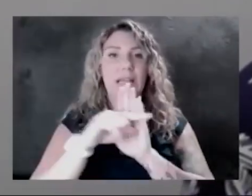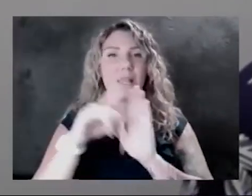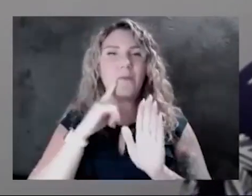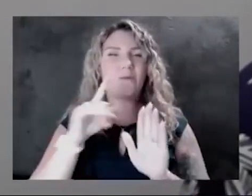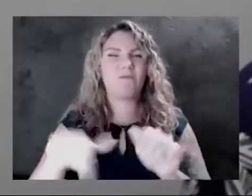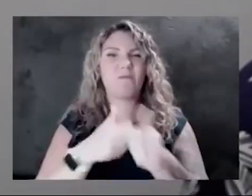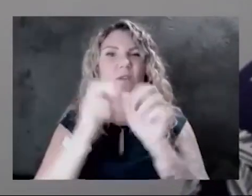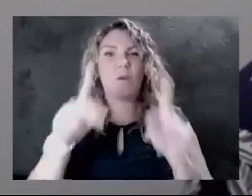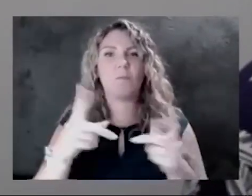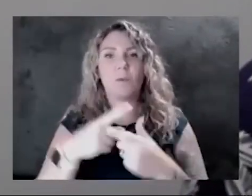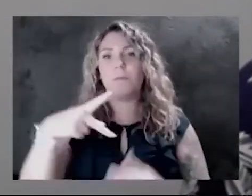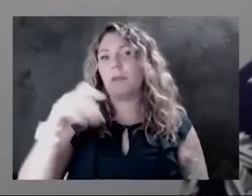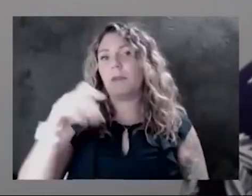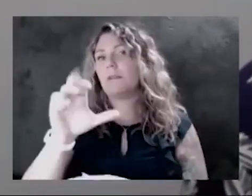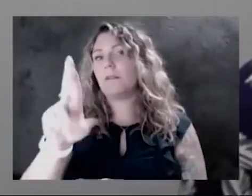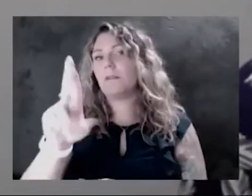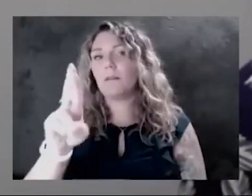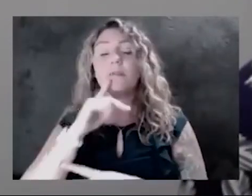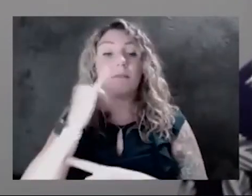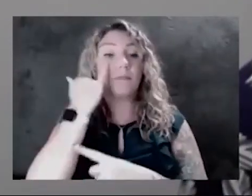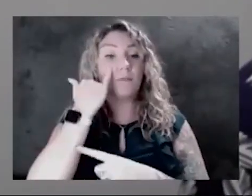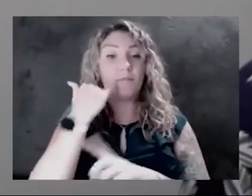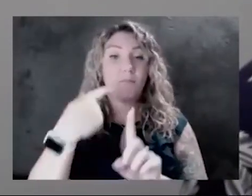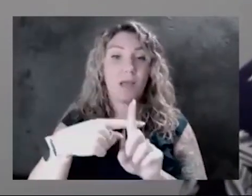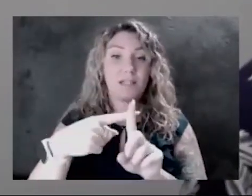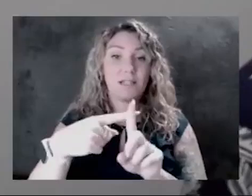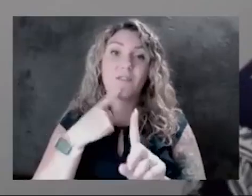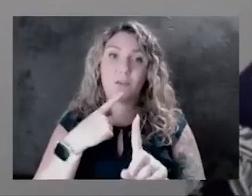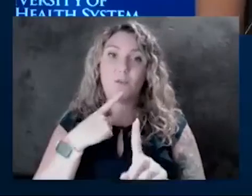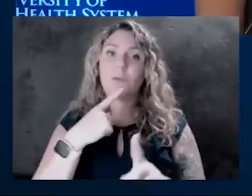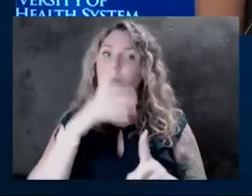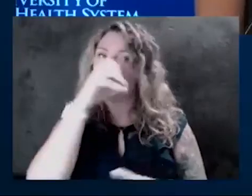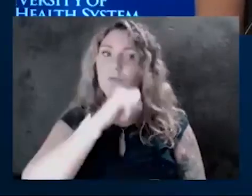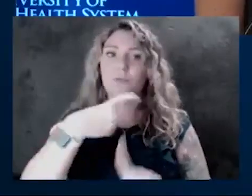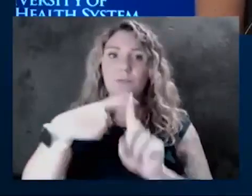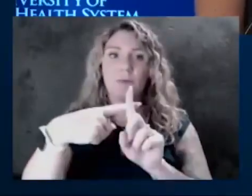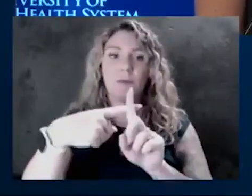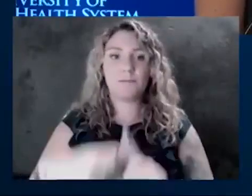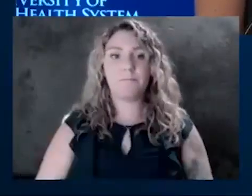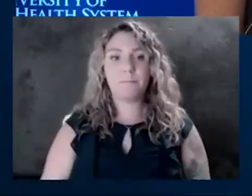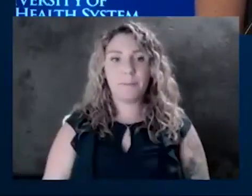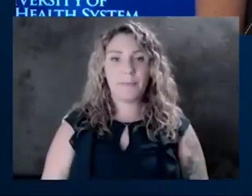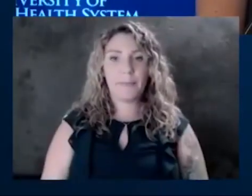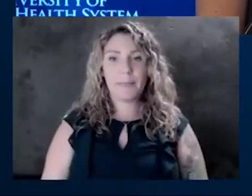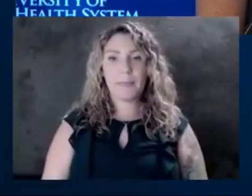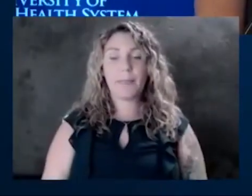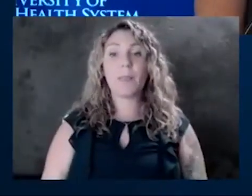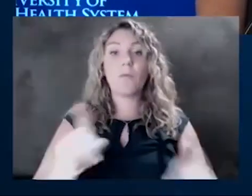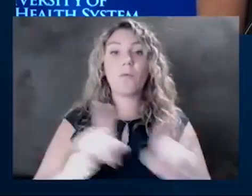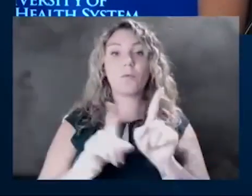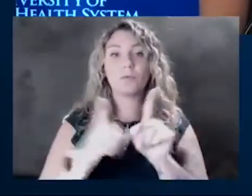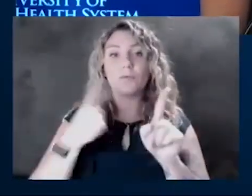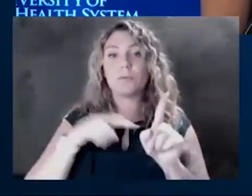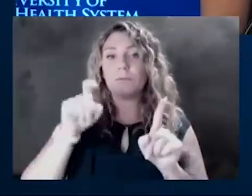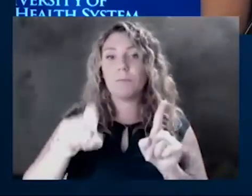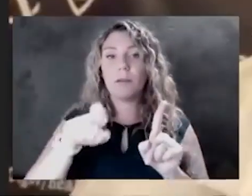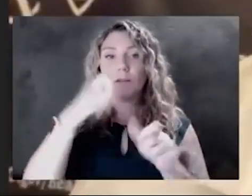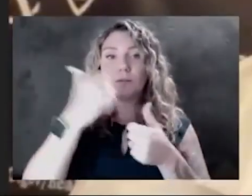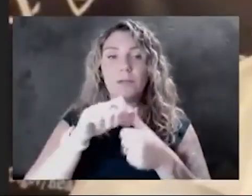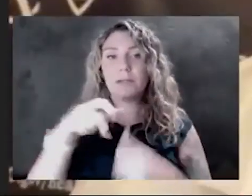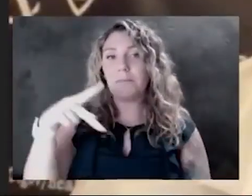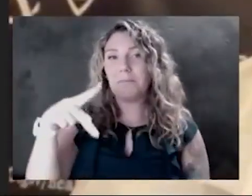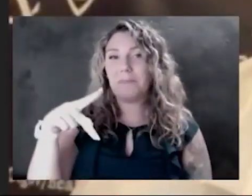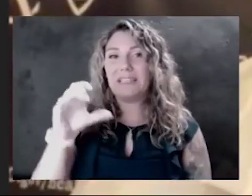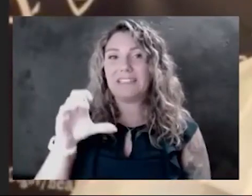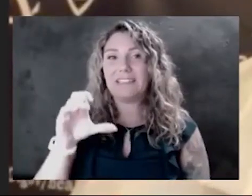PCR test. But if it's positive, then that's, I would presume, positive. We also have to remember that a PCR test